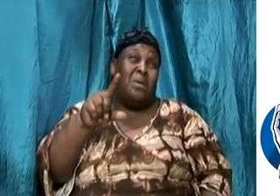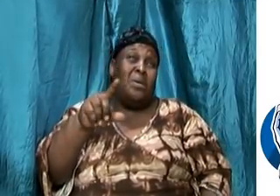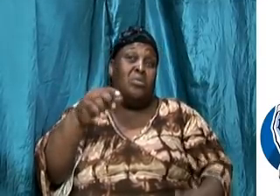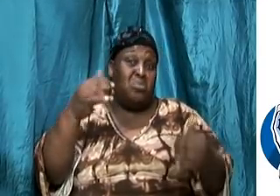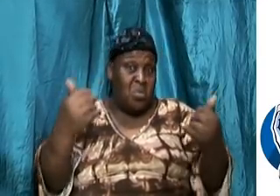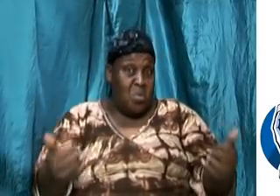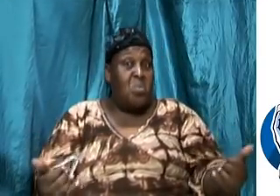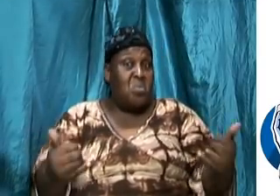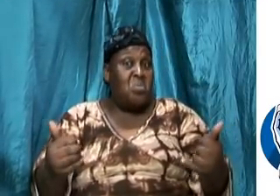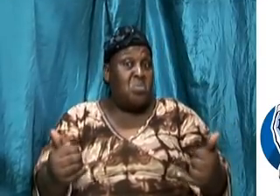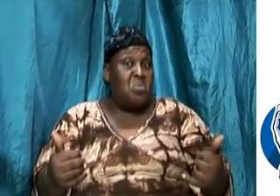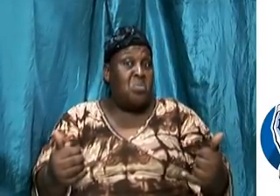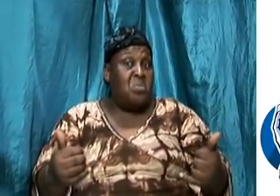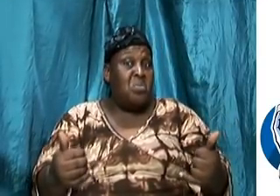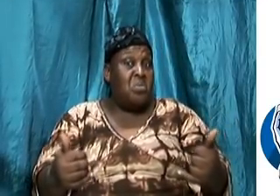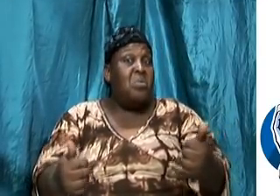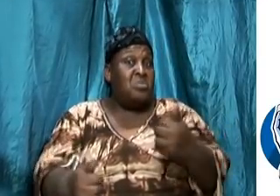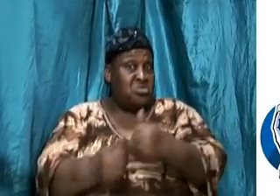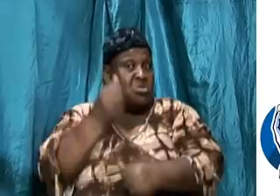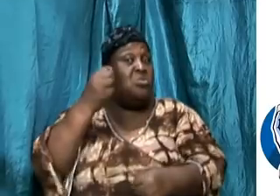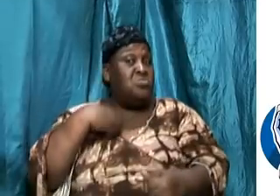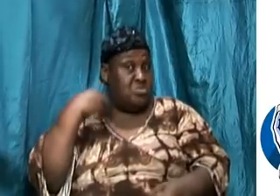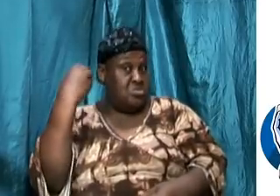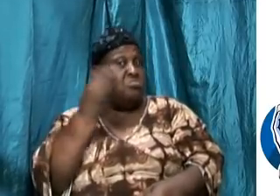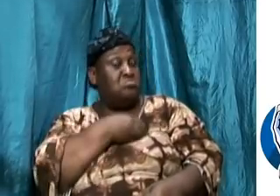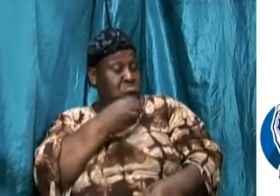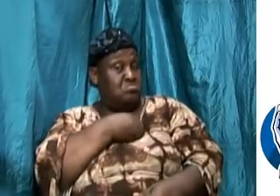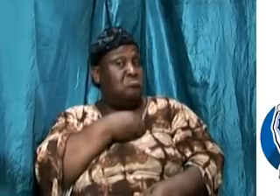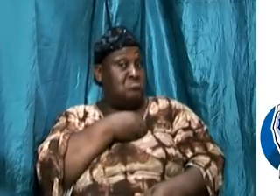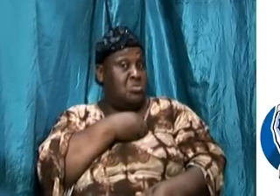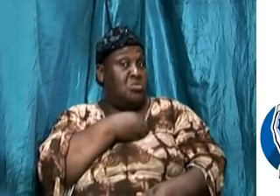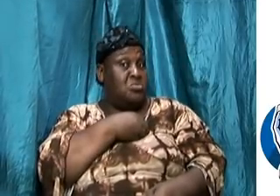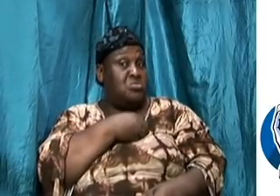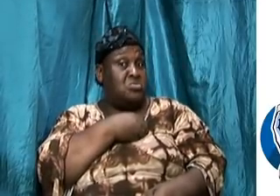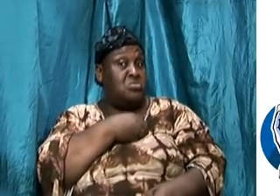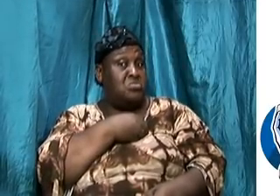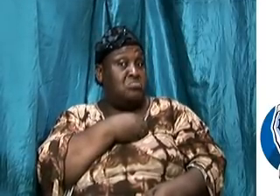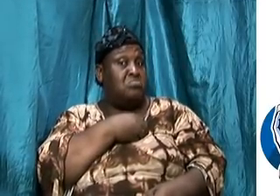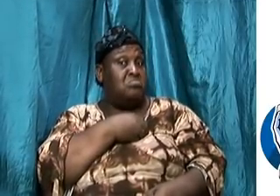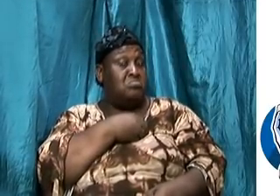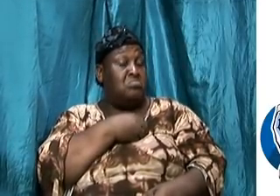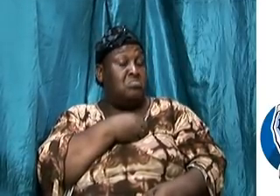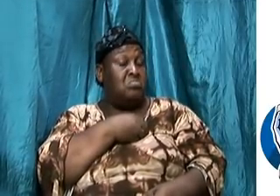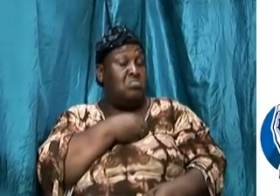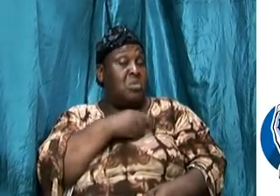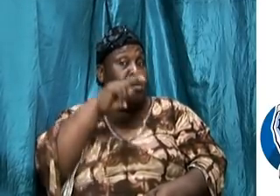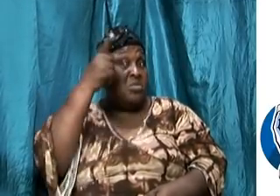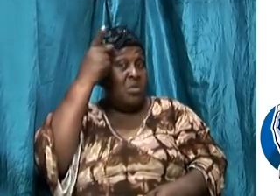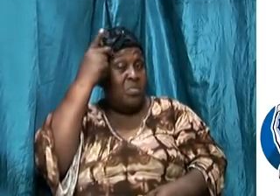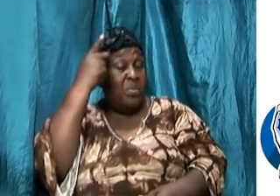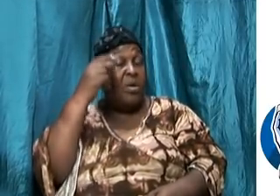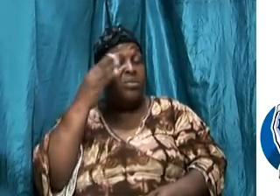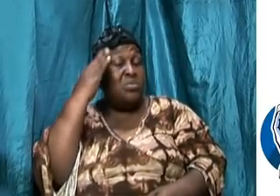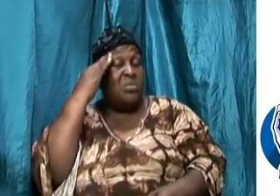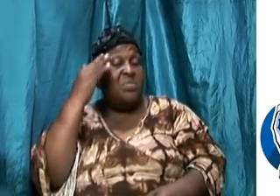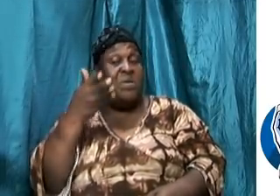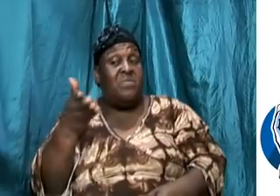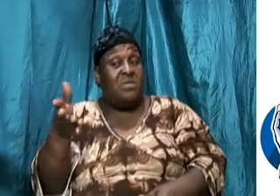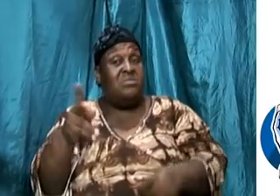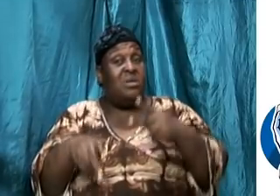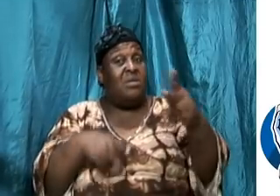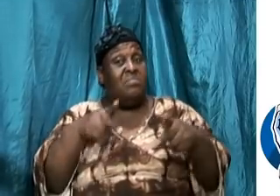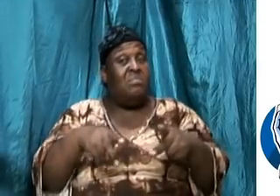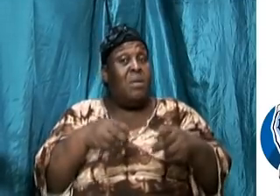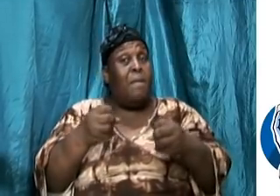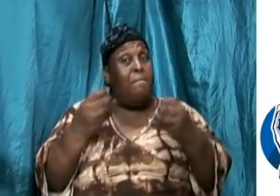are sanctified you are justified in the name of the Lord and by the spirit of our God he knows that these are the things that many folks